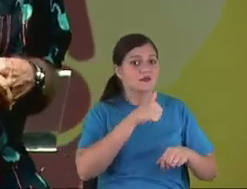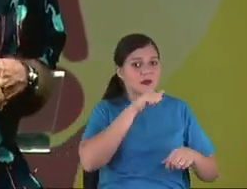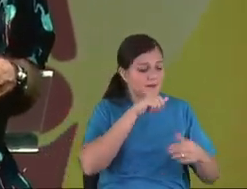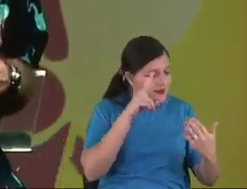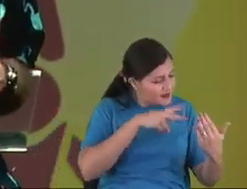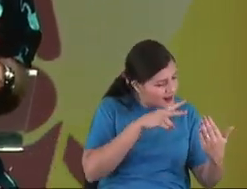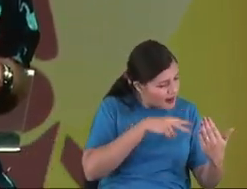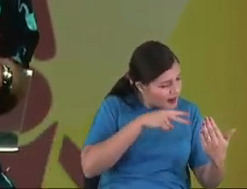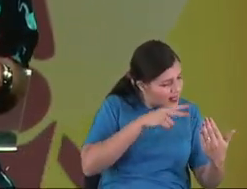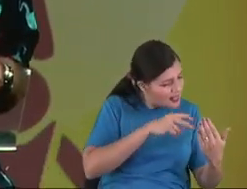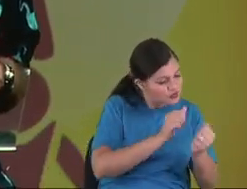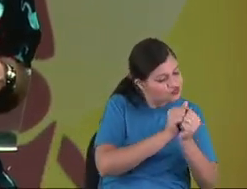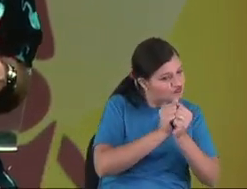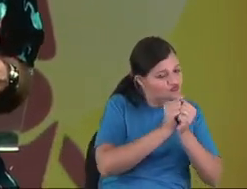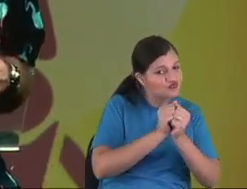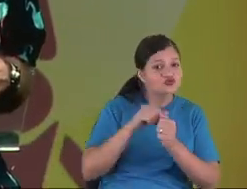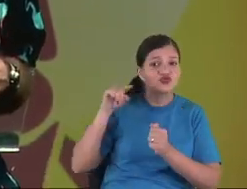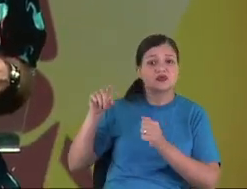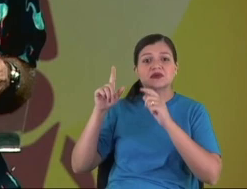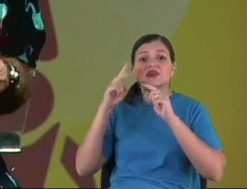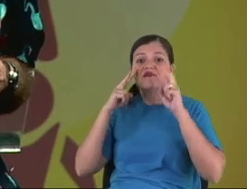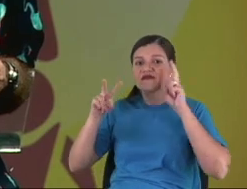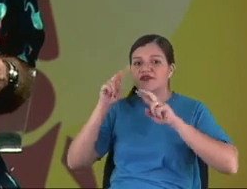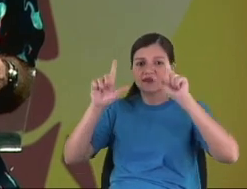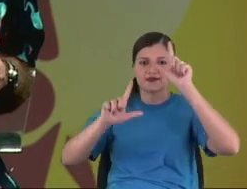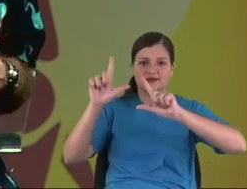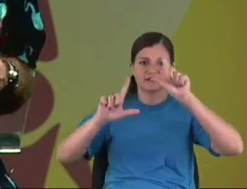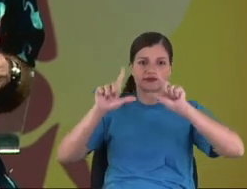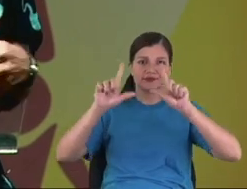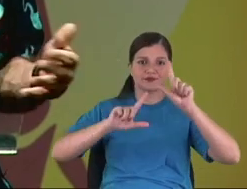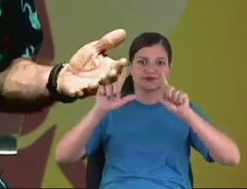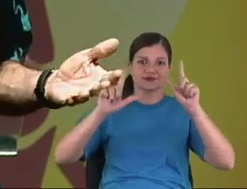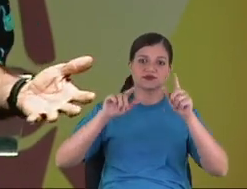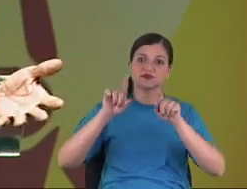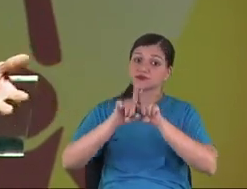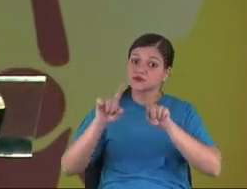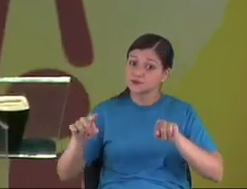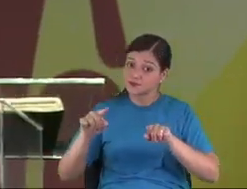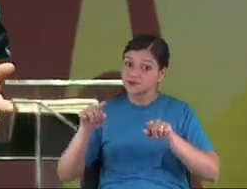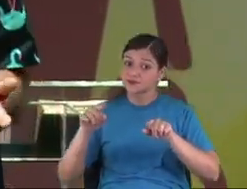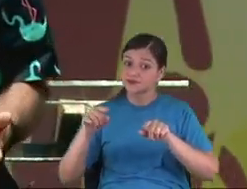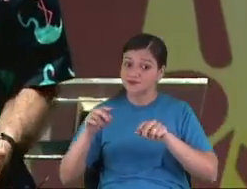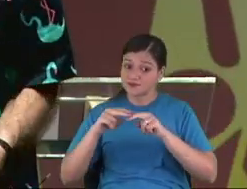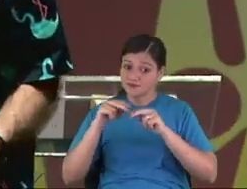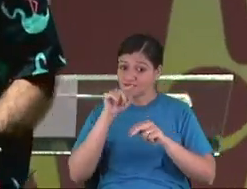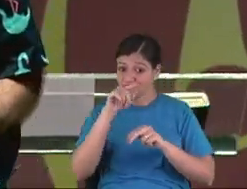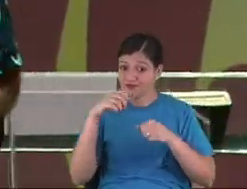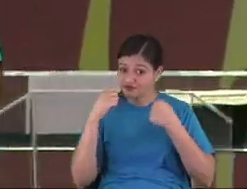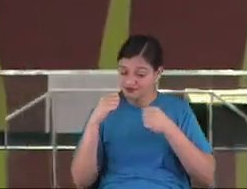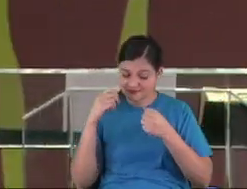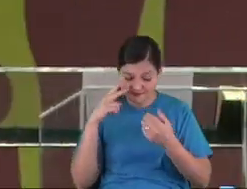The kids prefer when the father and mother, the dad and mom read the history better than the TV,